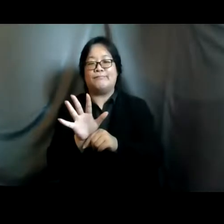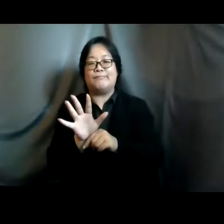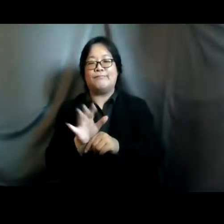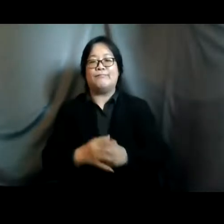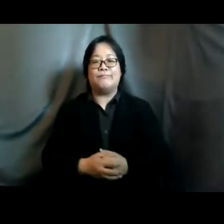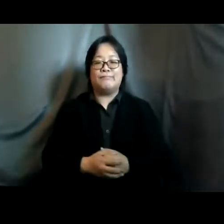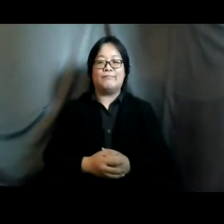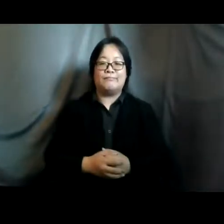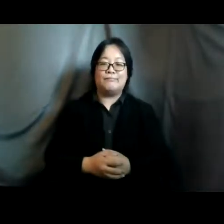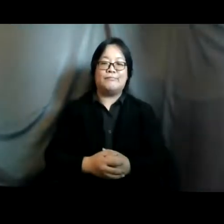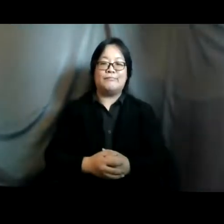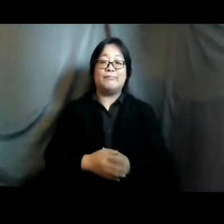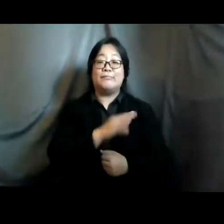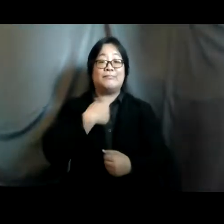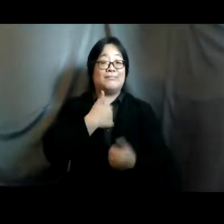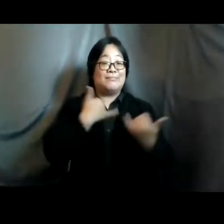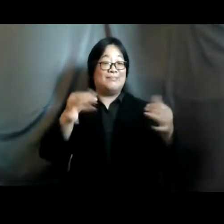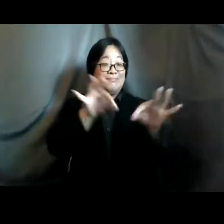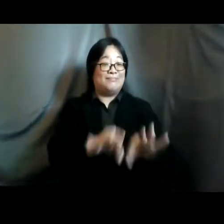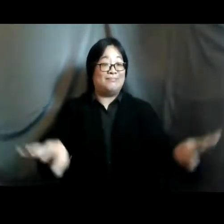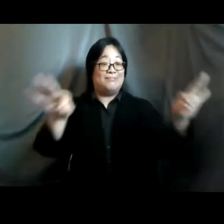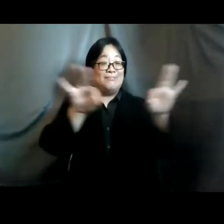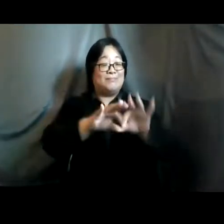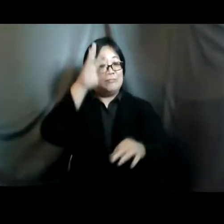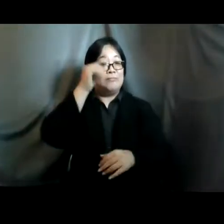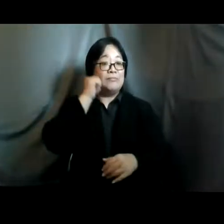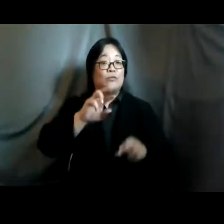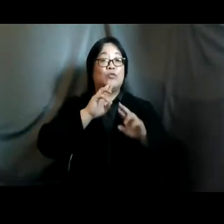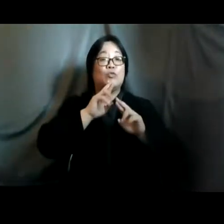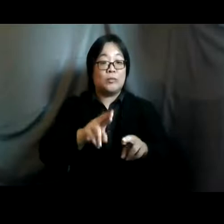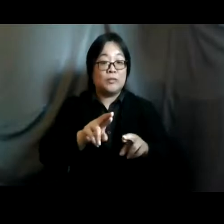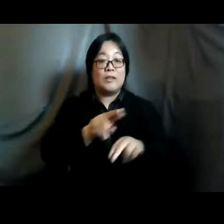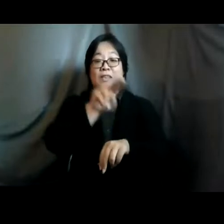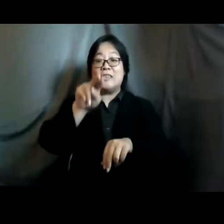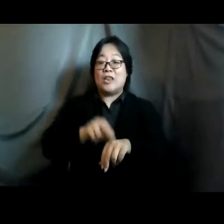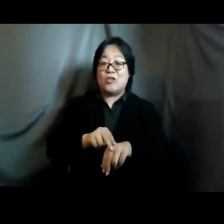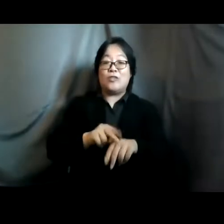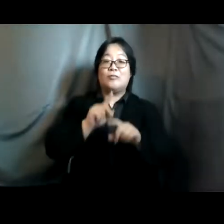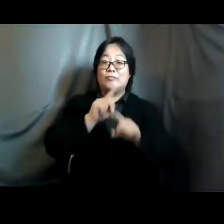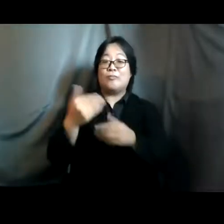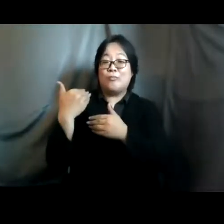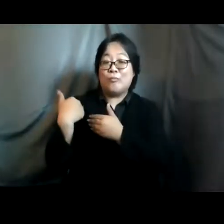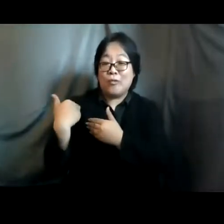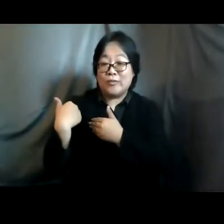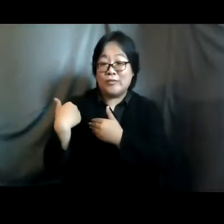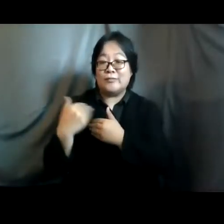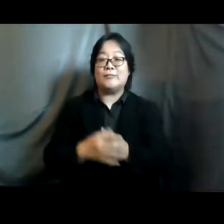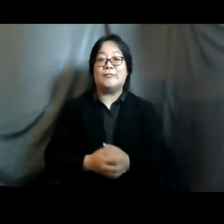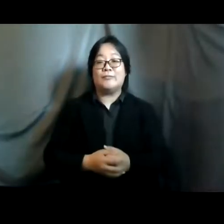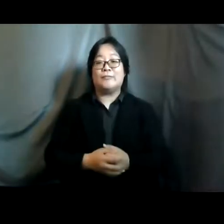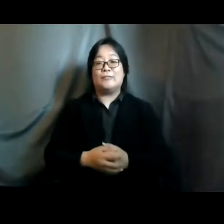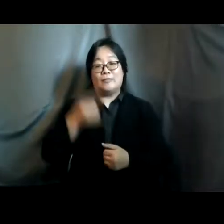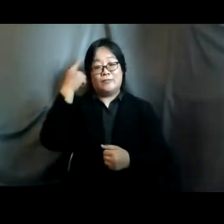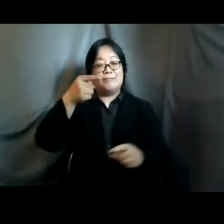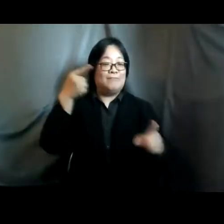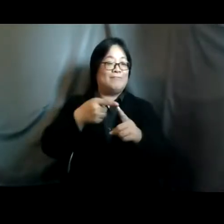and we is prioritizing the importance of gender responsive national response and recovery plans in fighting effects